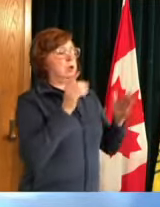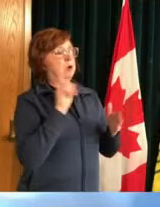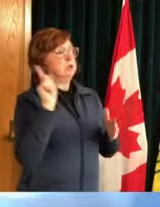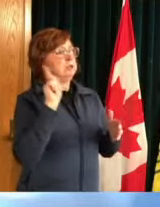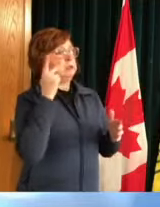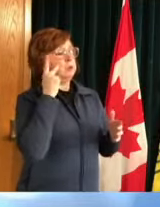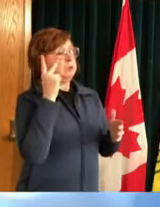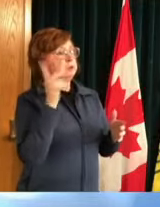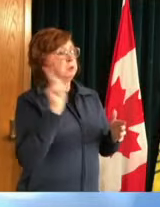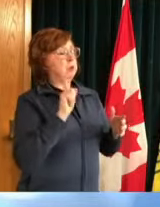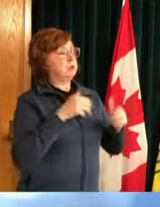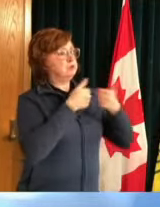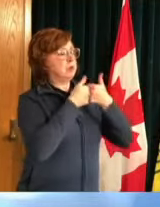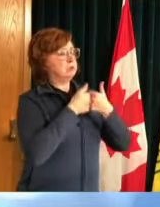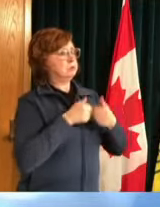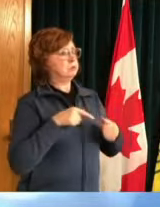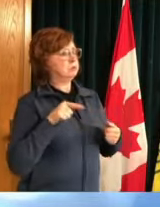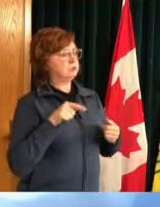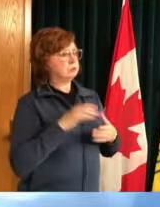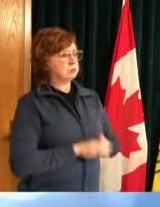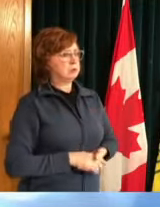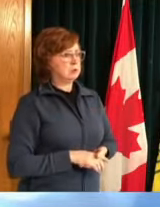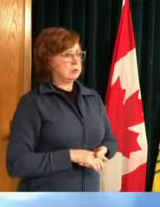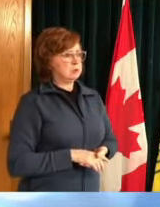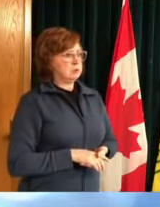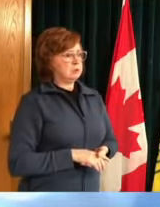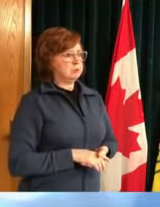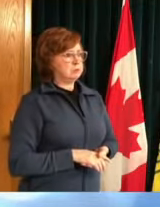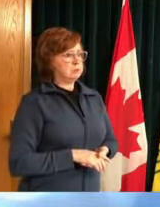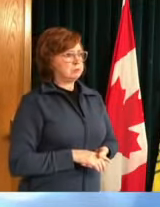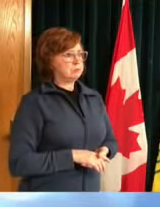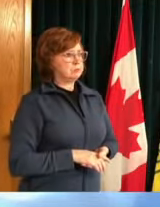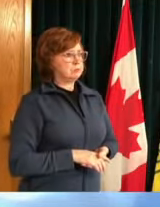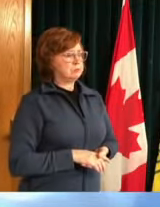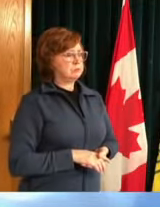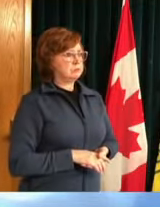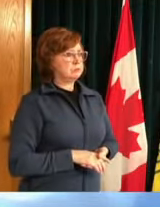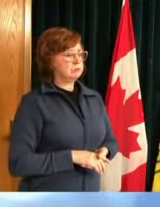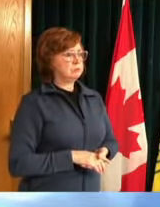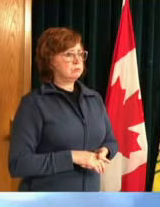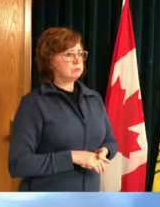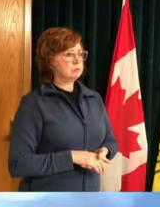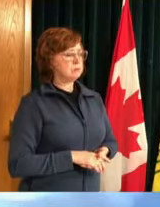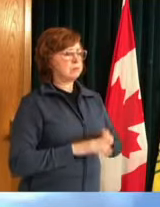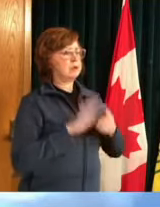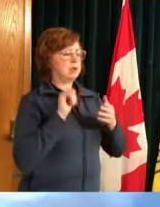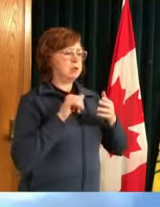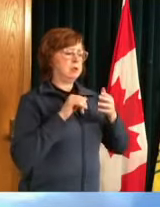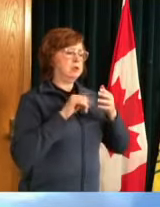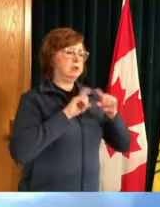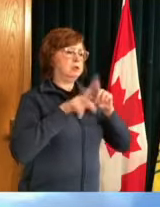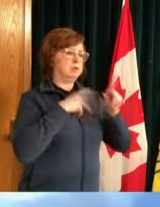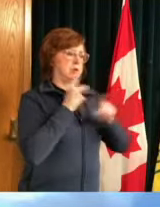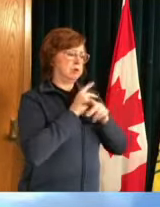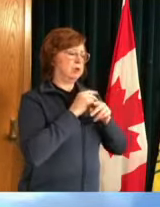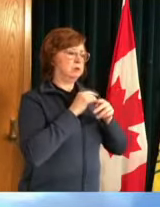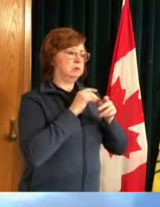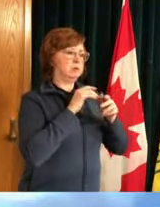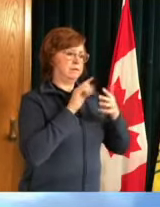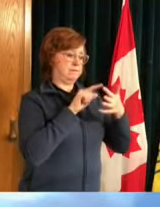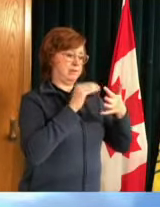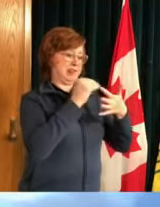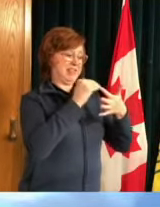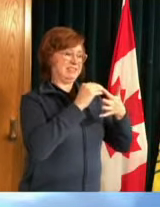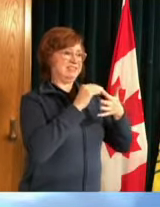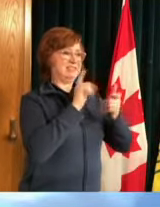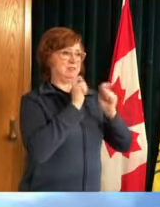due to excellent code protocols lower risk for transmission namely many essential workplaces are not now having transmission so that's